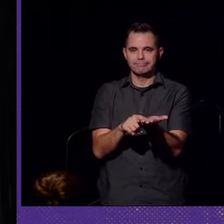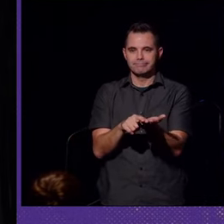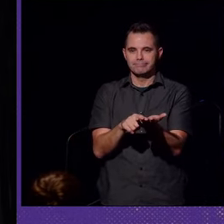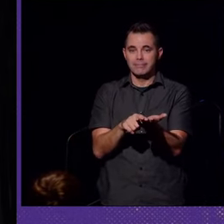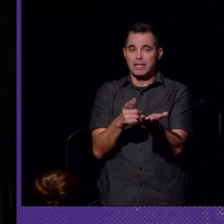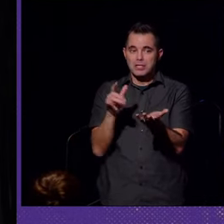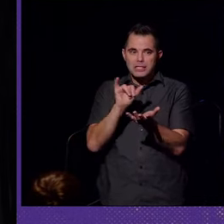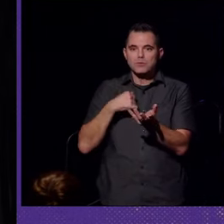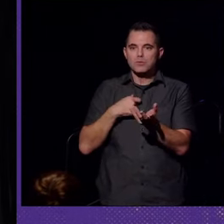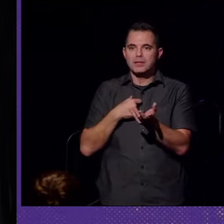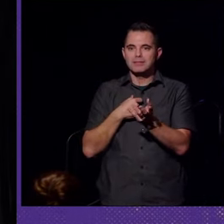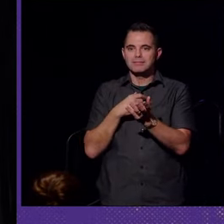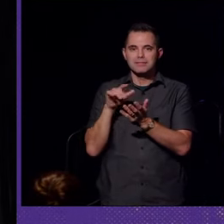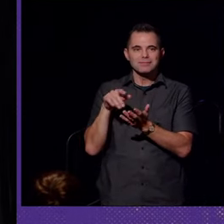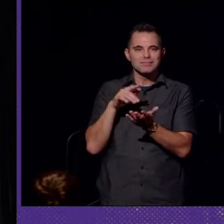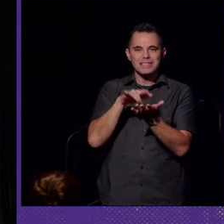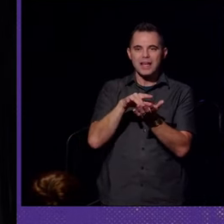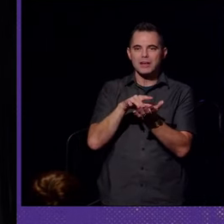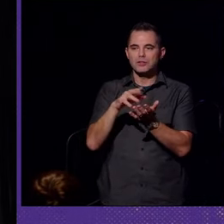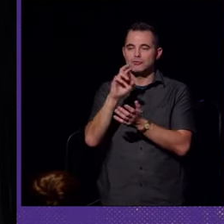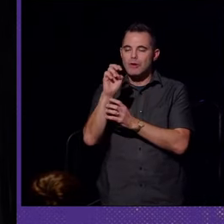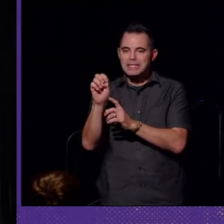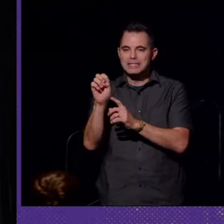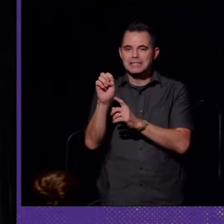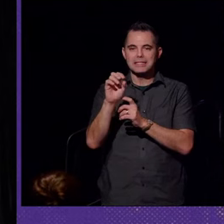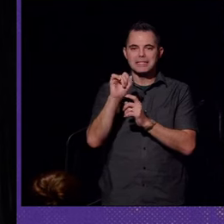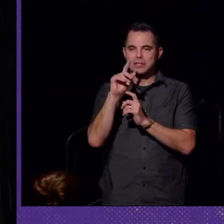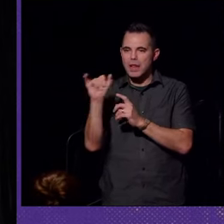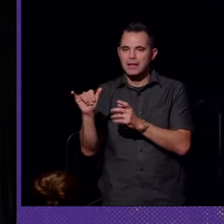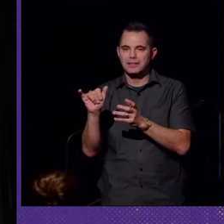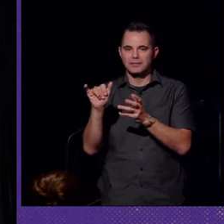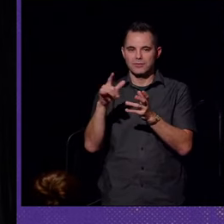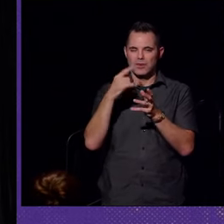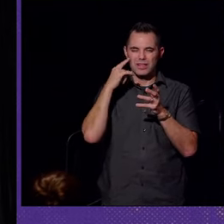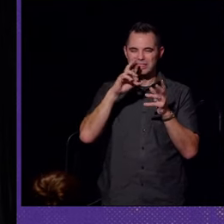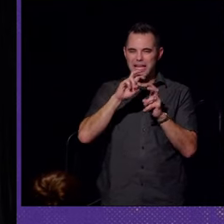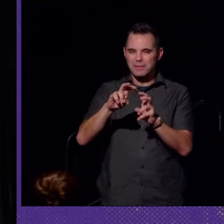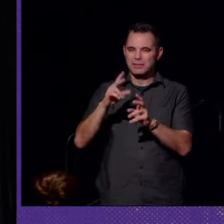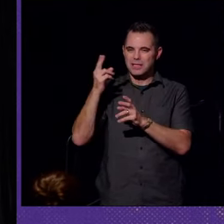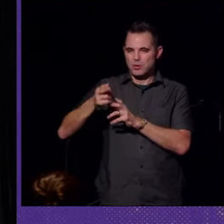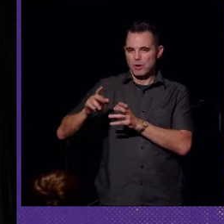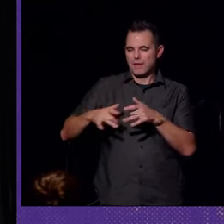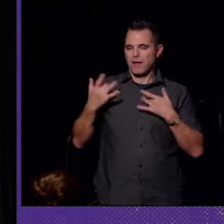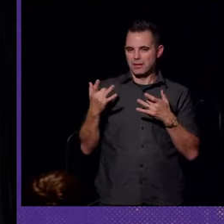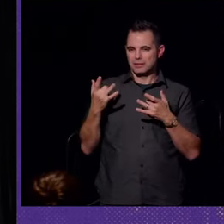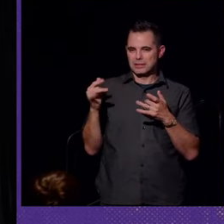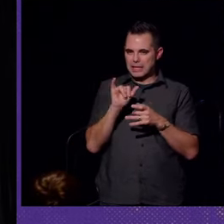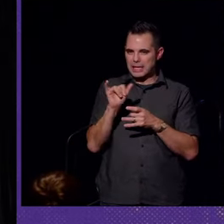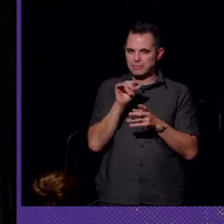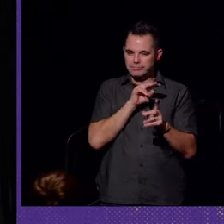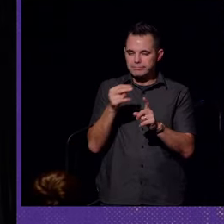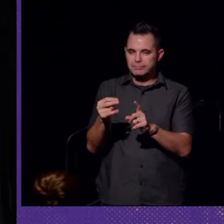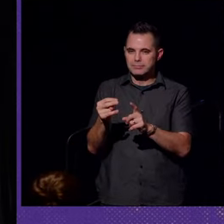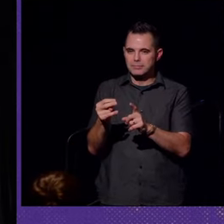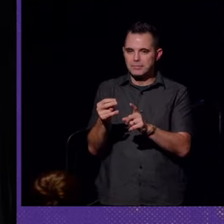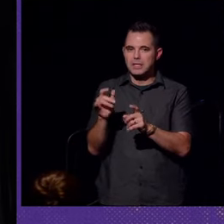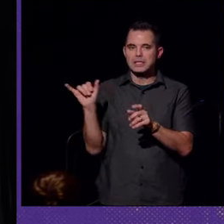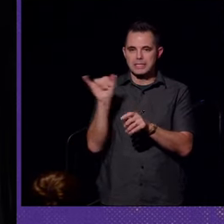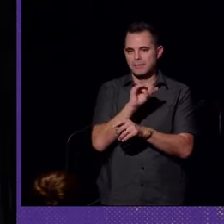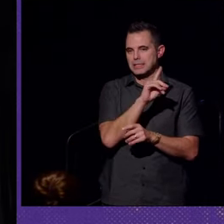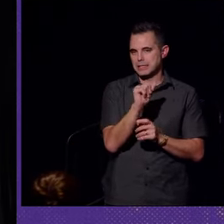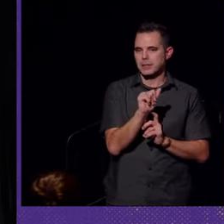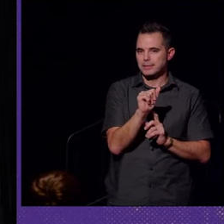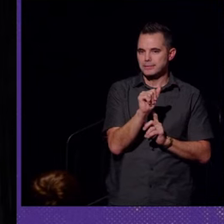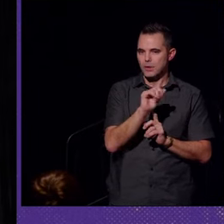race, gender and sexuality are used as analytical lens for examining historical events, so too can disability.